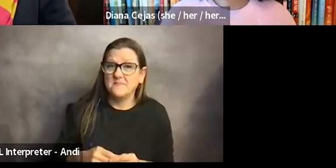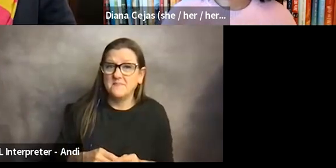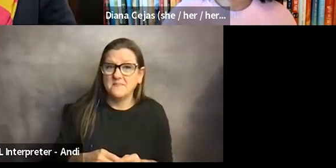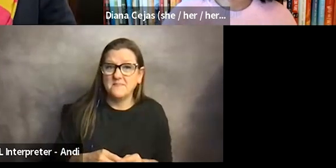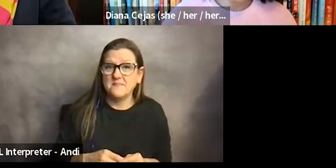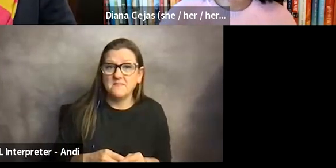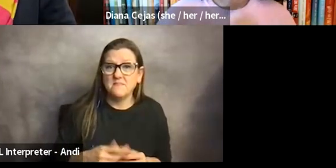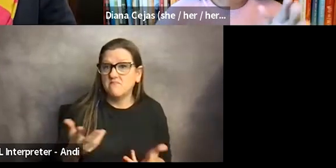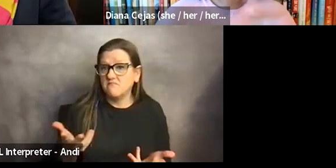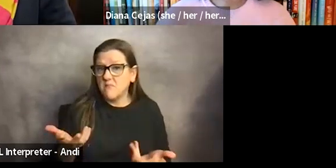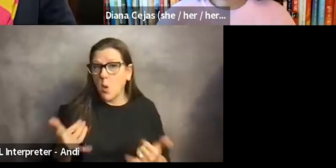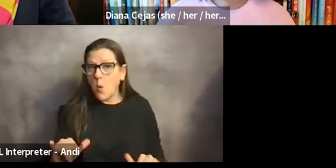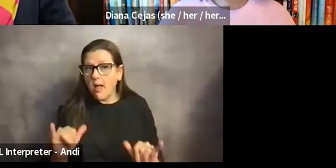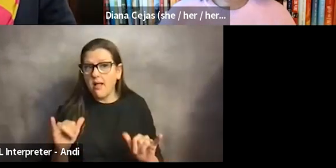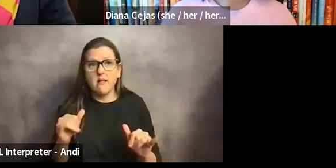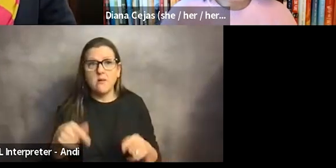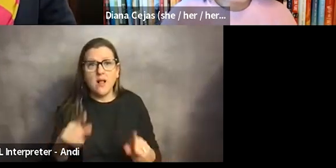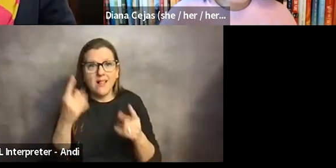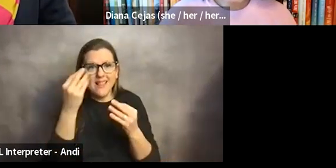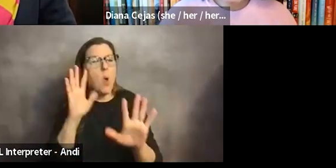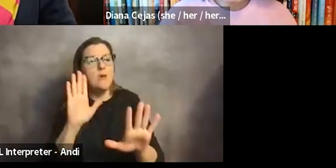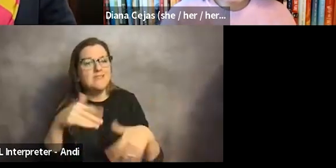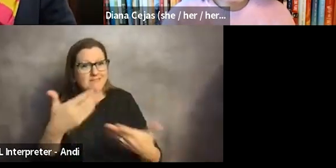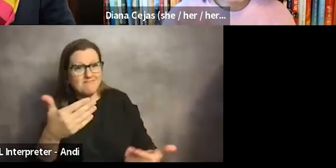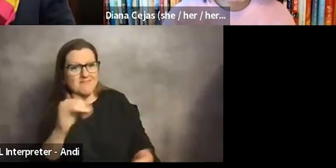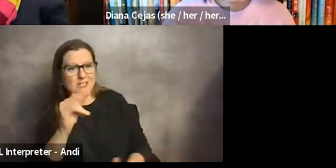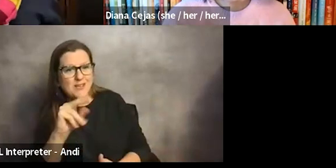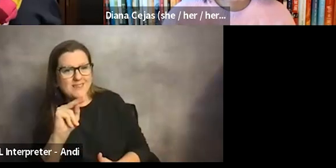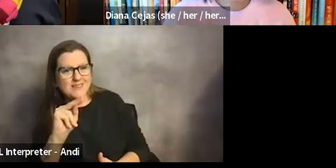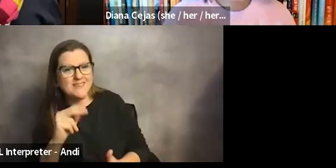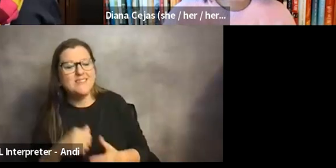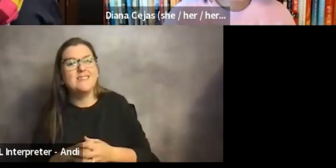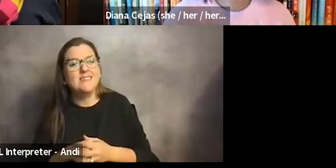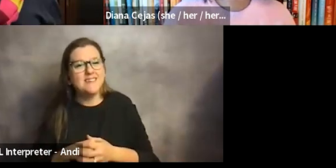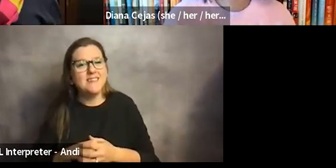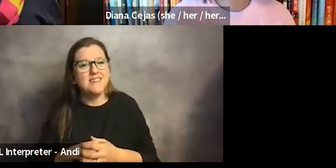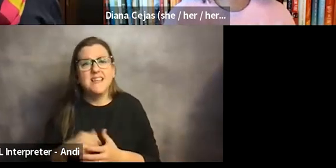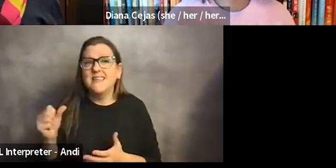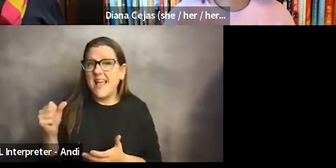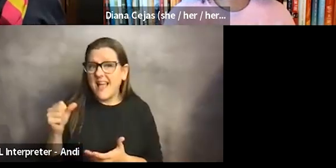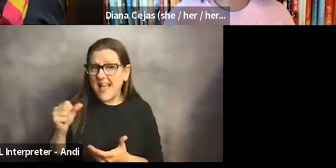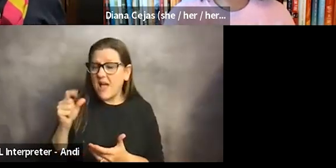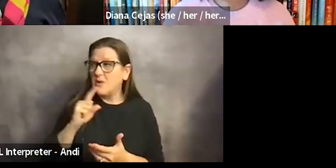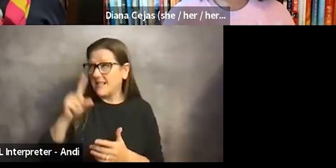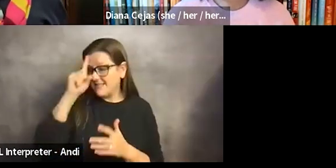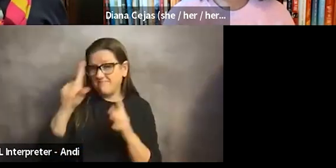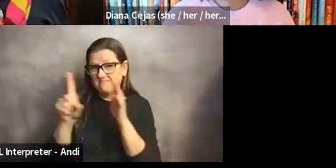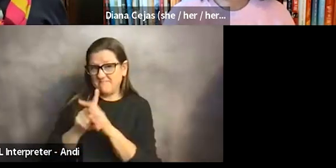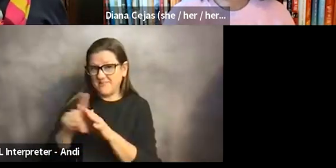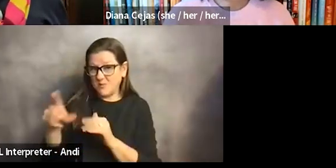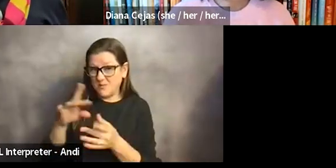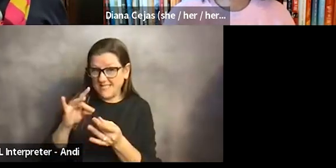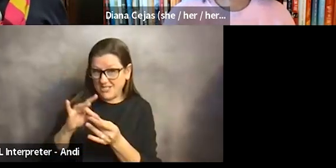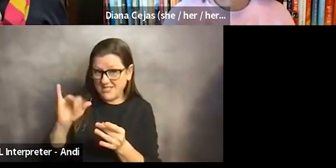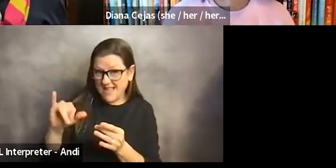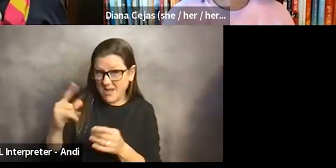And while people think, or, oh, go ahead, go ahead, Jen. Sorry, I just, you know, it kind of came to me when you said that. I think,